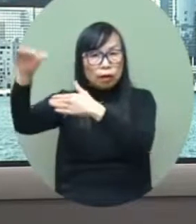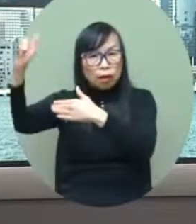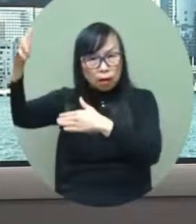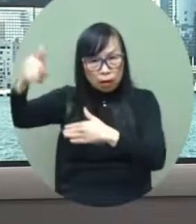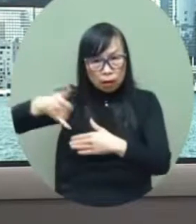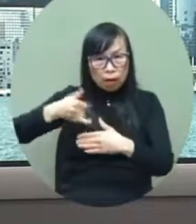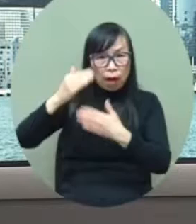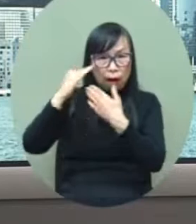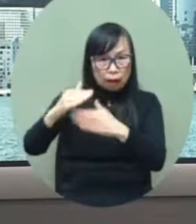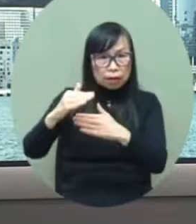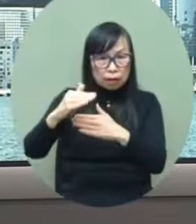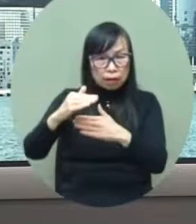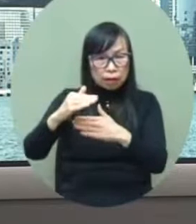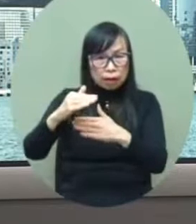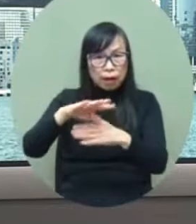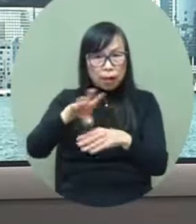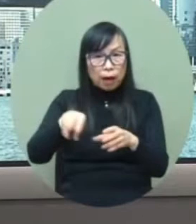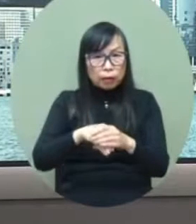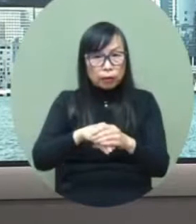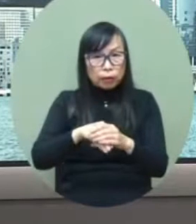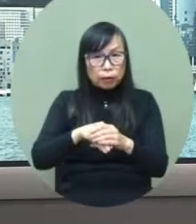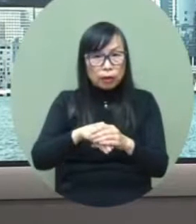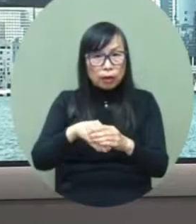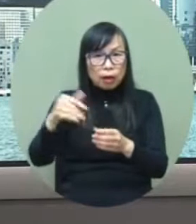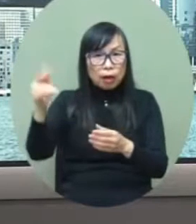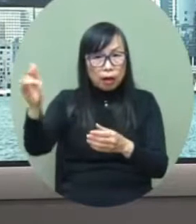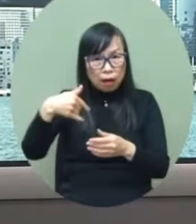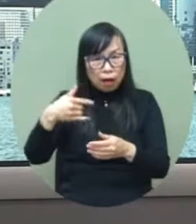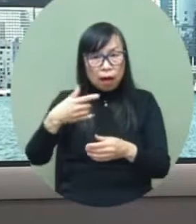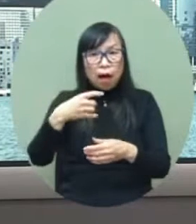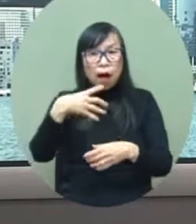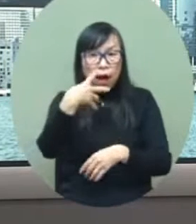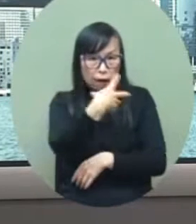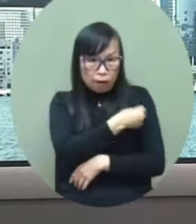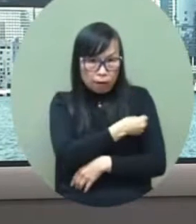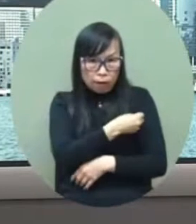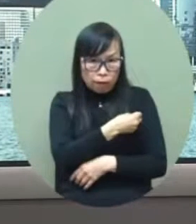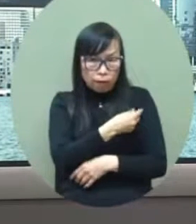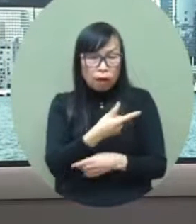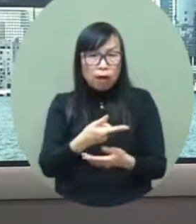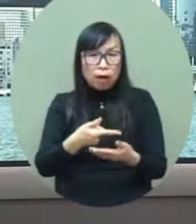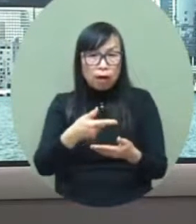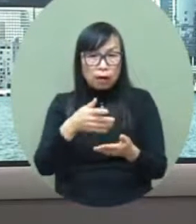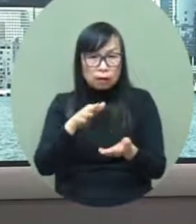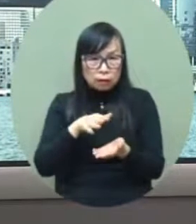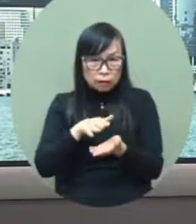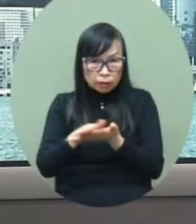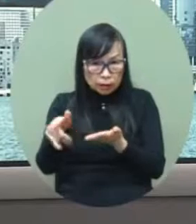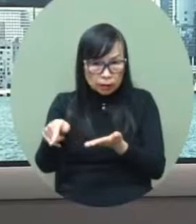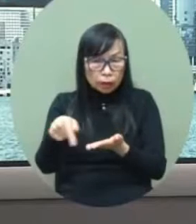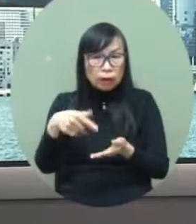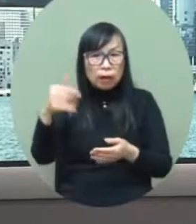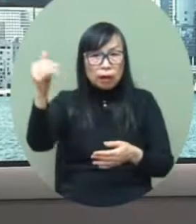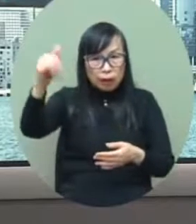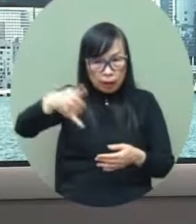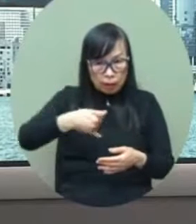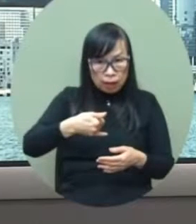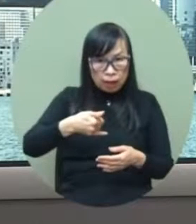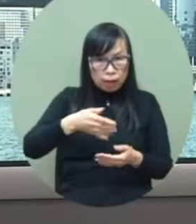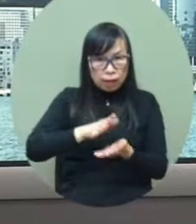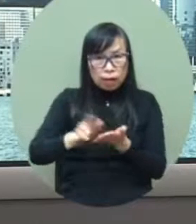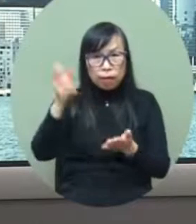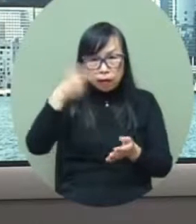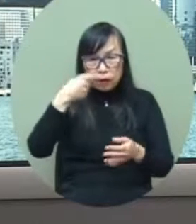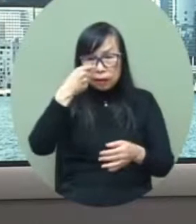we will also consider removing or travel restrictions for arrivals from overseas such as the vaccination requirement